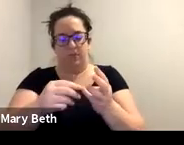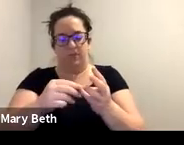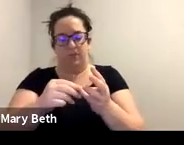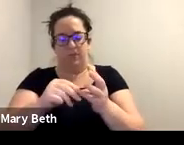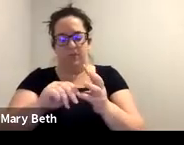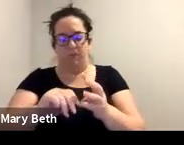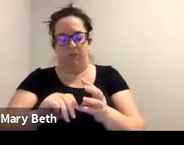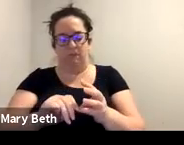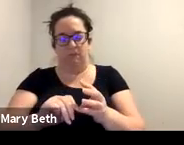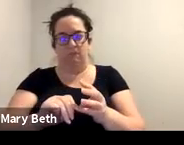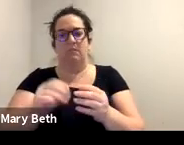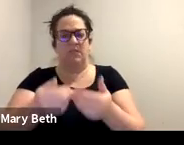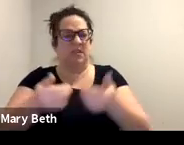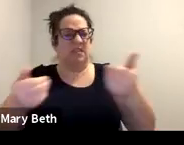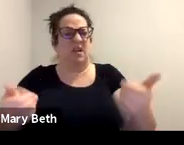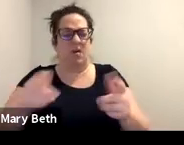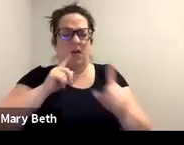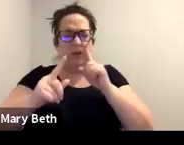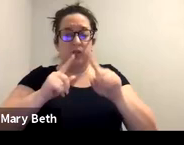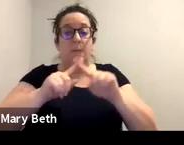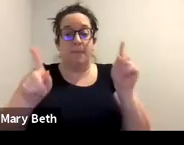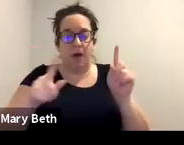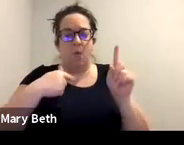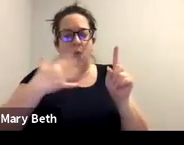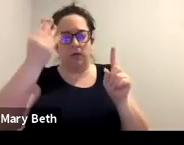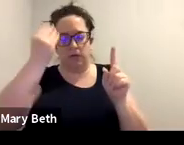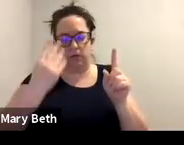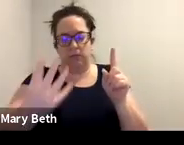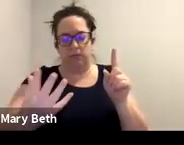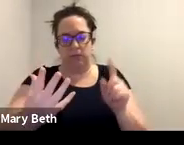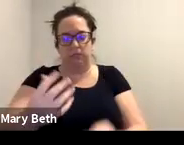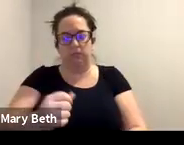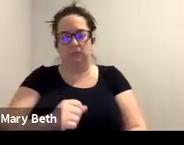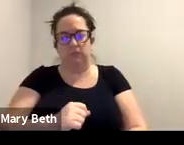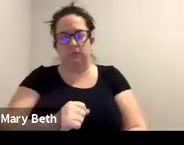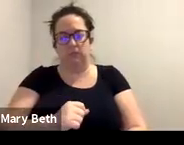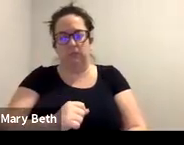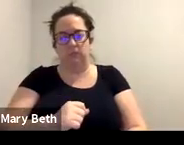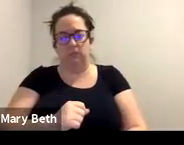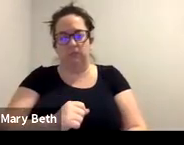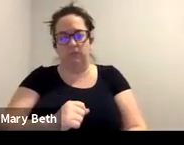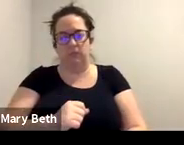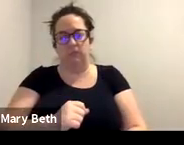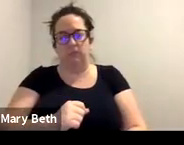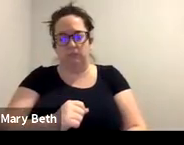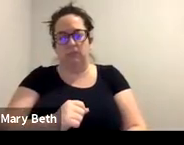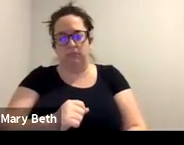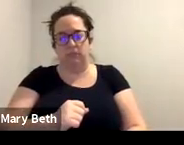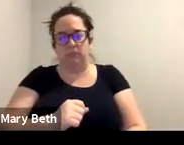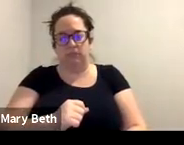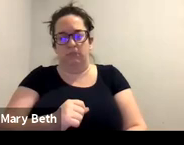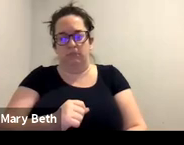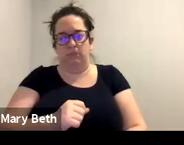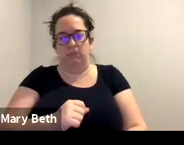quickly. We've often seen advocates, um, be concerned about the privilege issue, but the survivor is the one